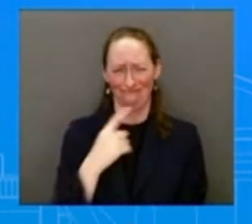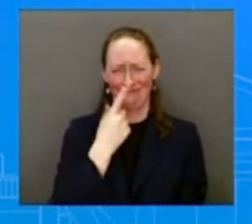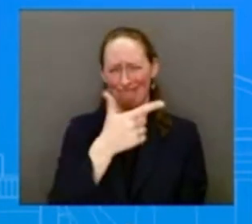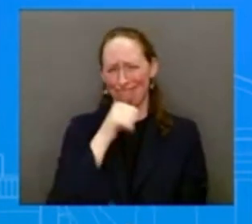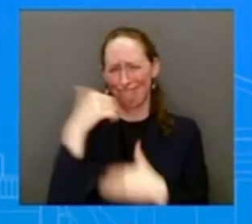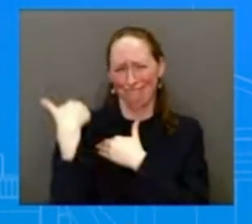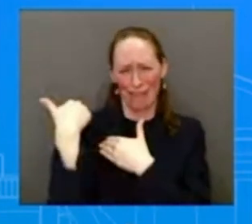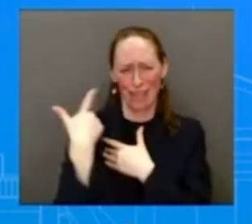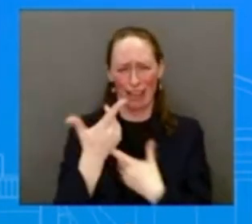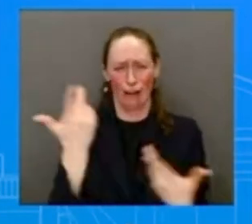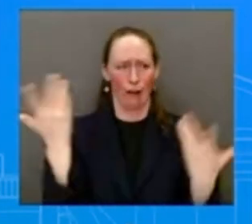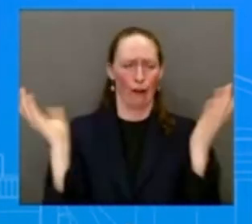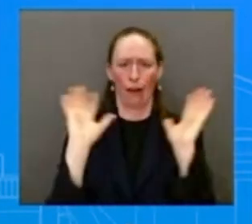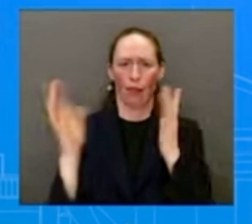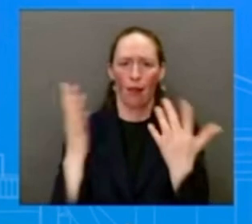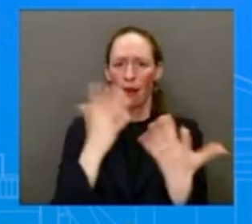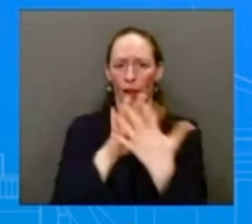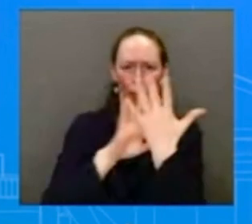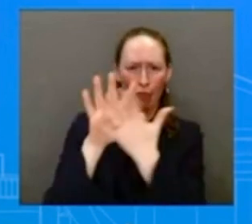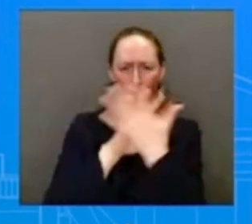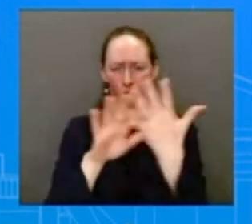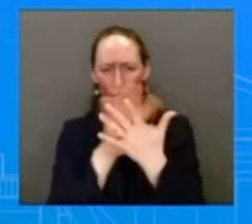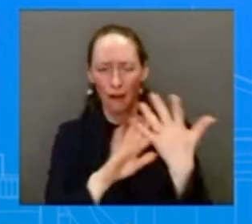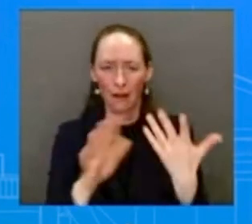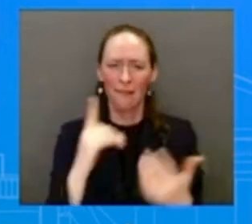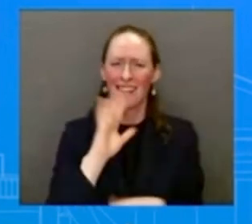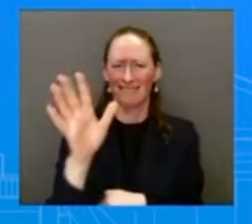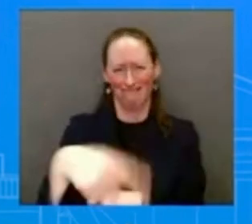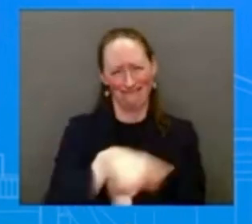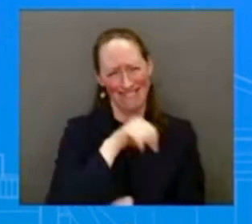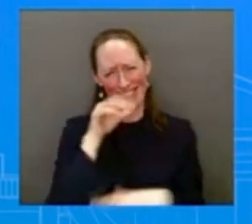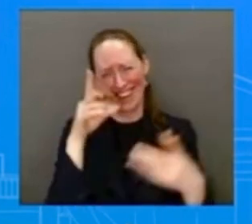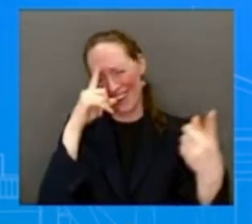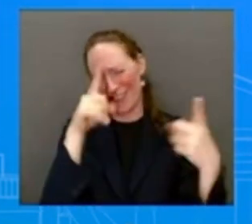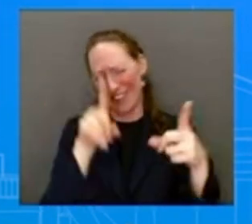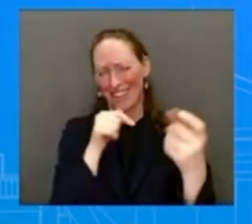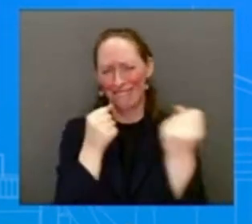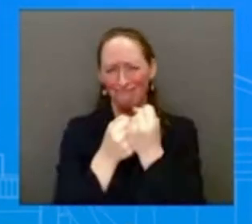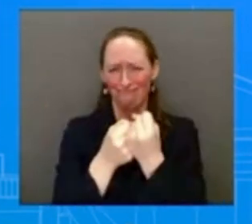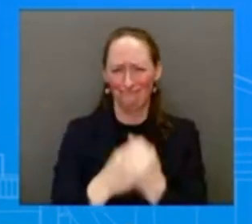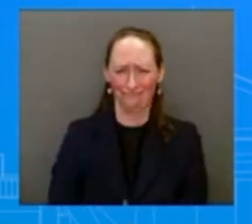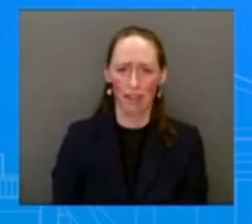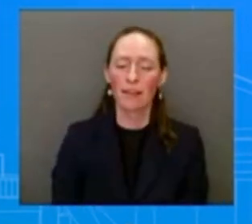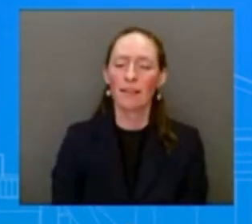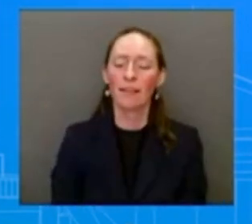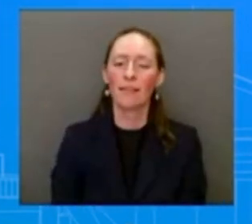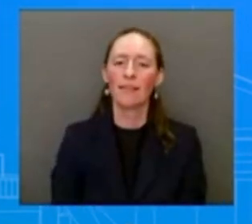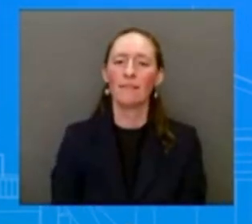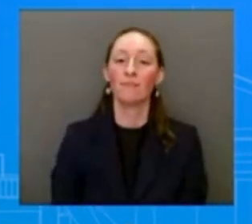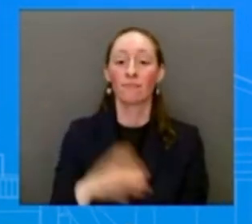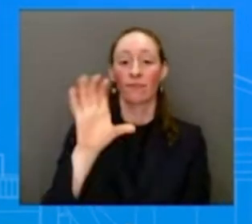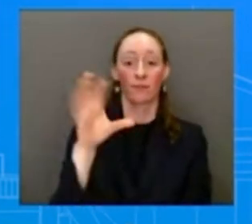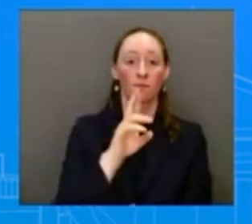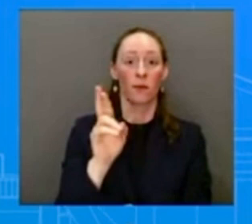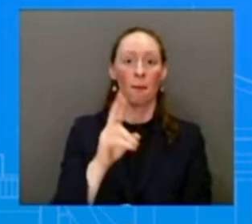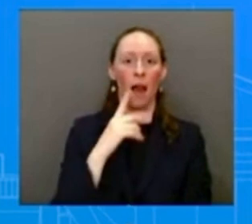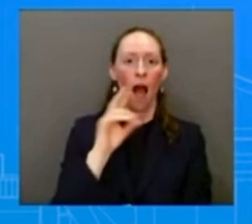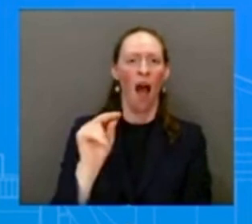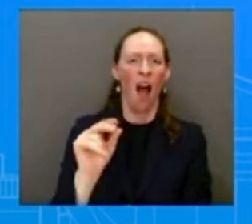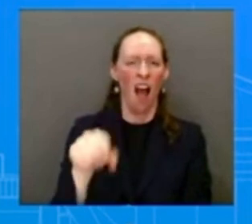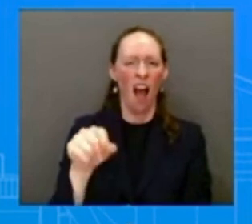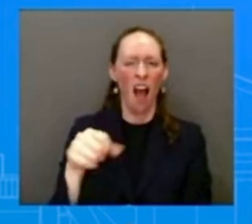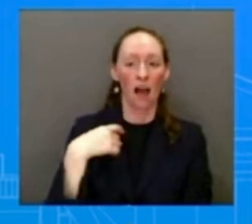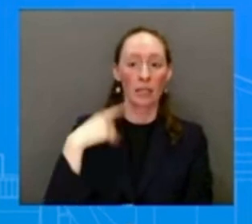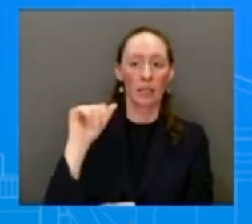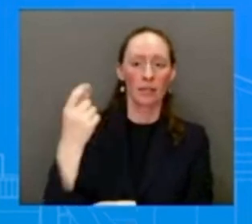people. And while Republicans in Congress are pushing for tax breaks for ultra wealthy and large corporations, they're also introducing